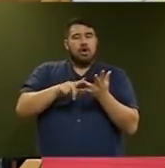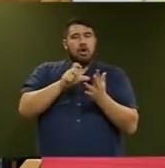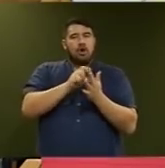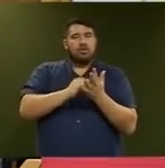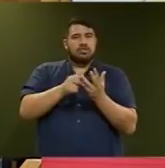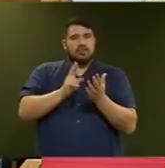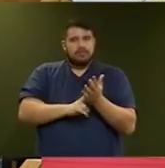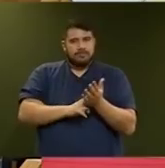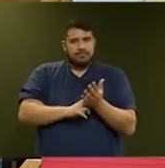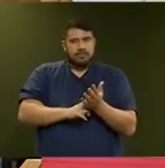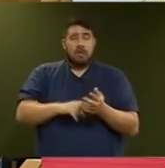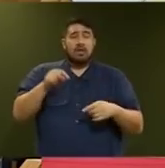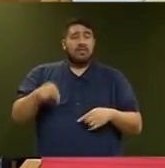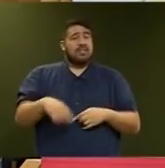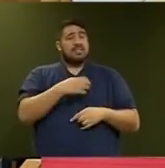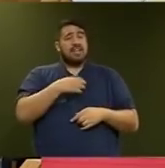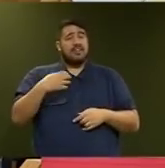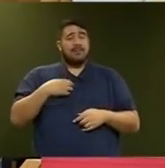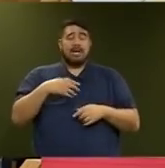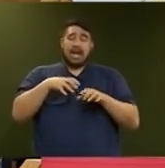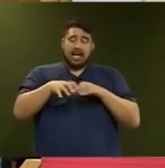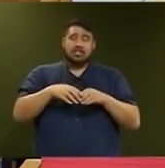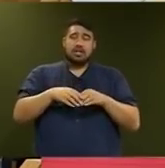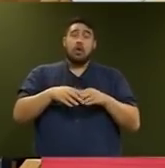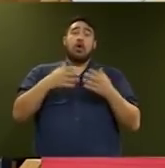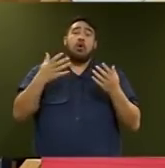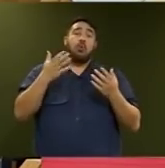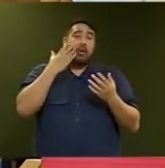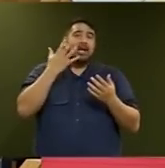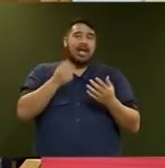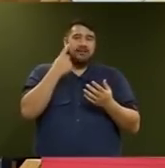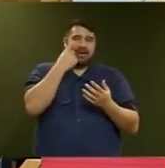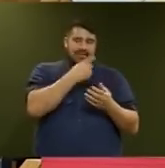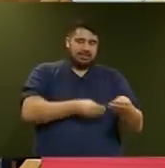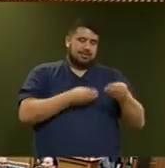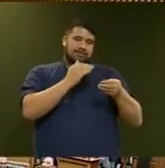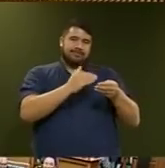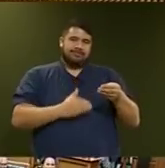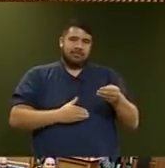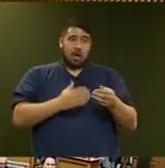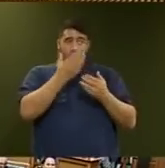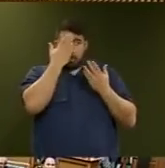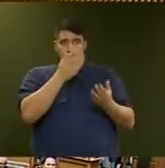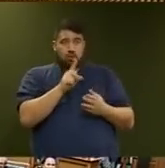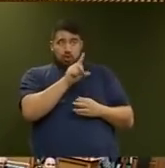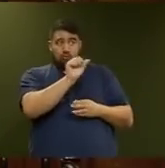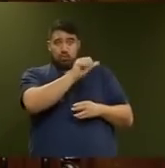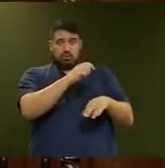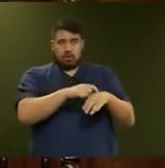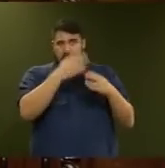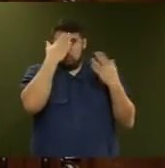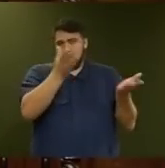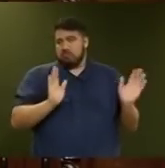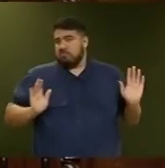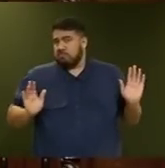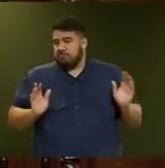acts on evidence. I don't know what that Government did in its day. Point of order, Mr Speaker. The question